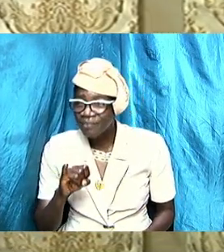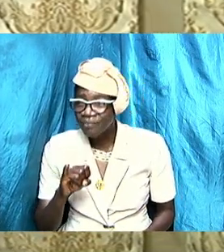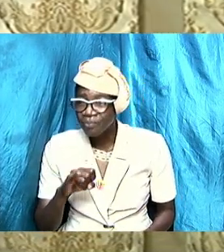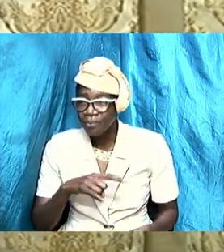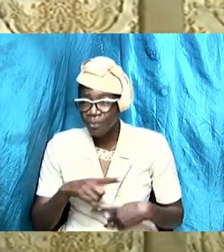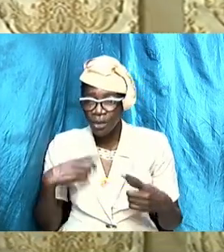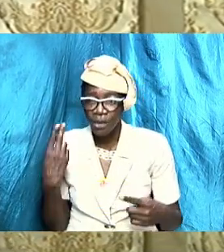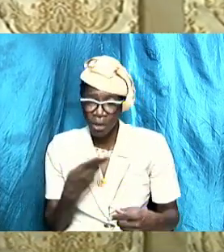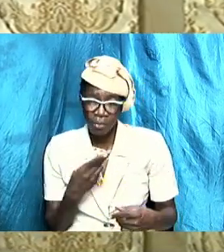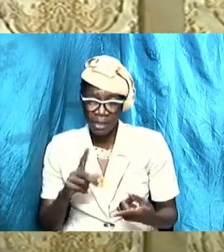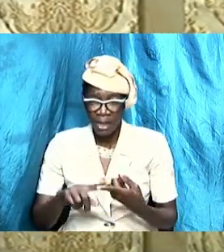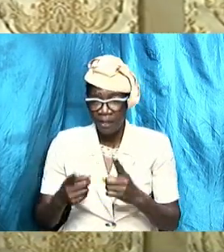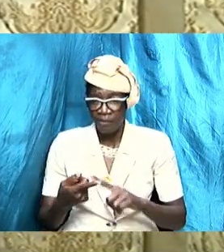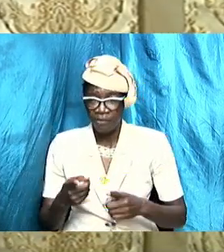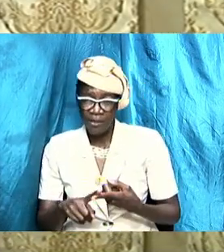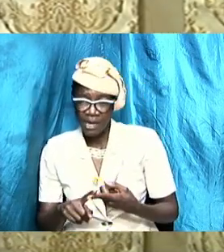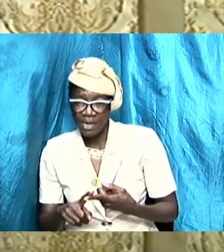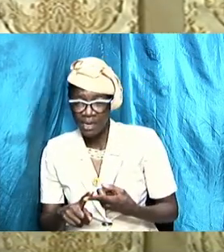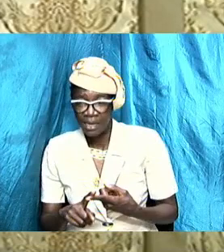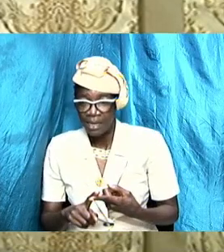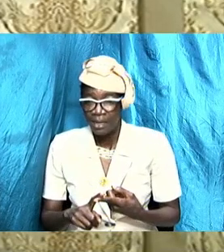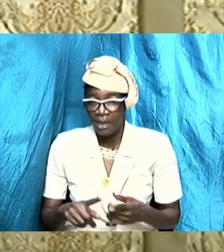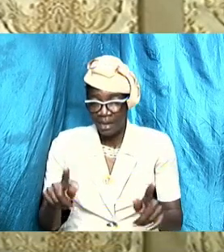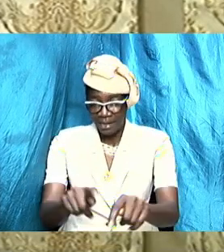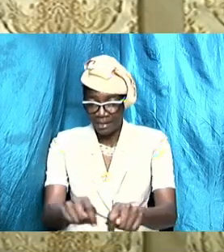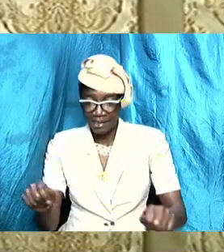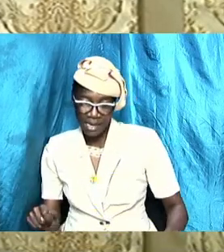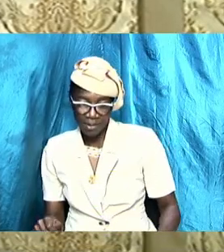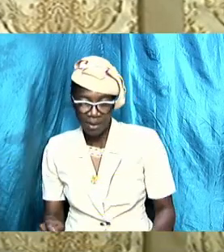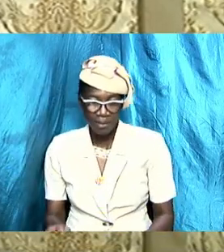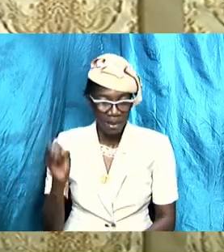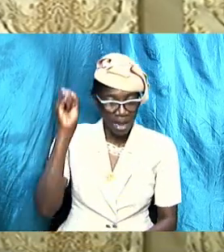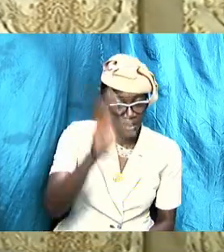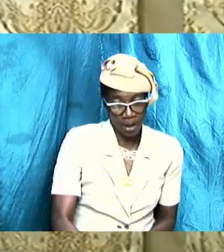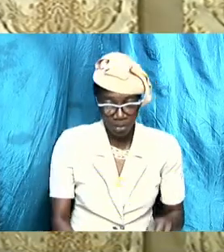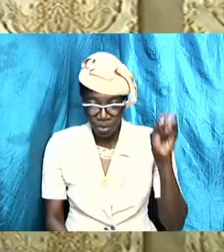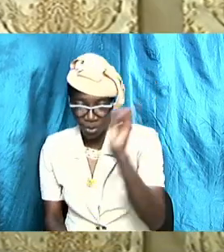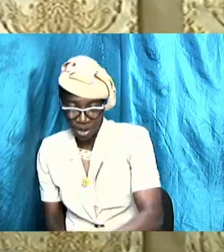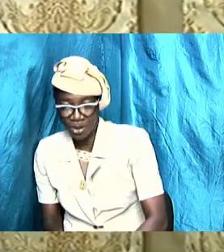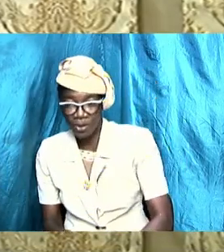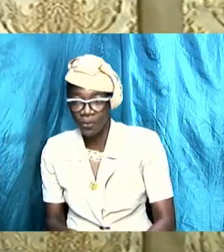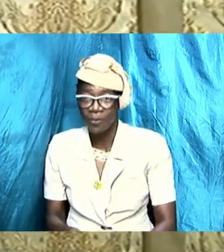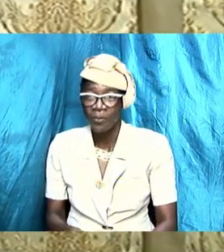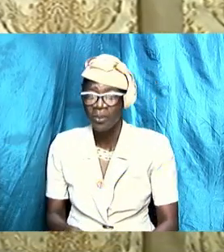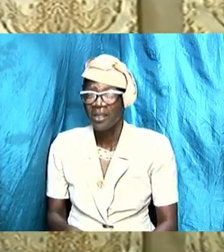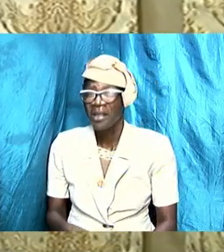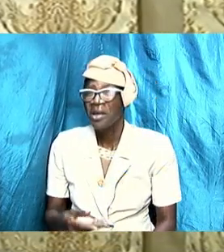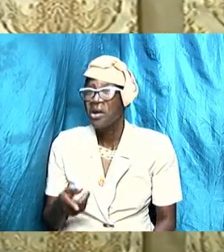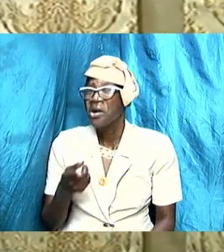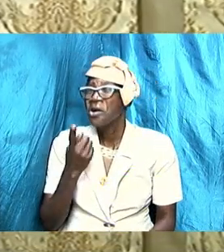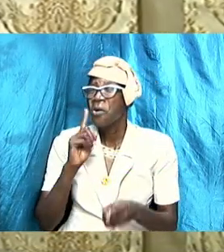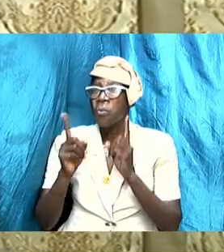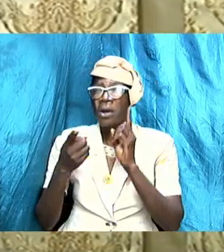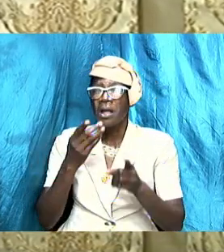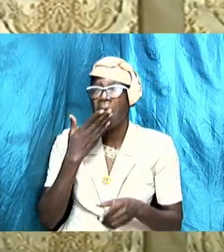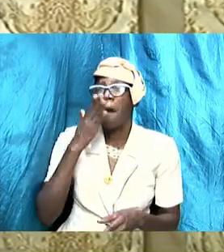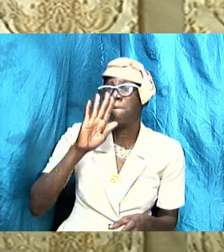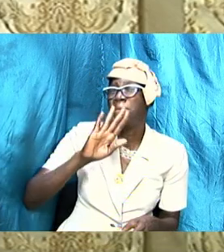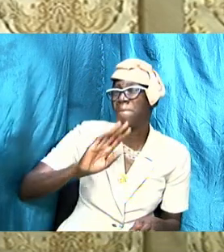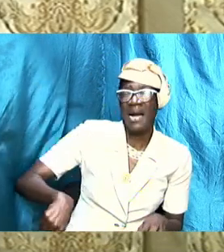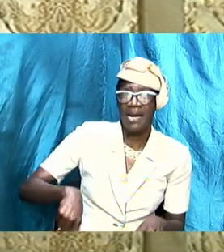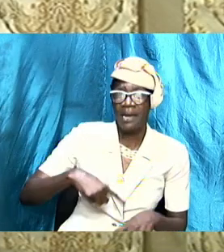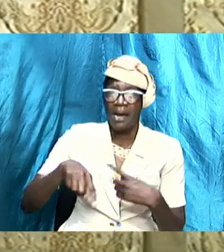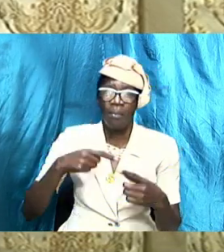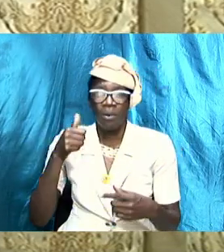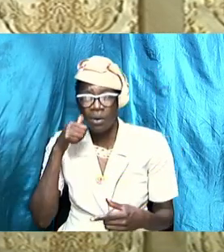are with acquaintances and we round the table playing domino with our friends we disgrace our wives we talk about them